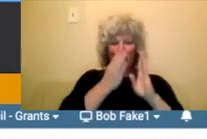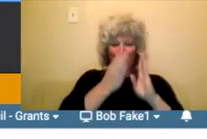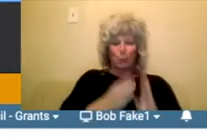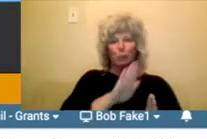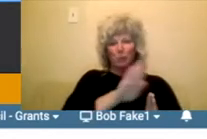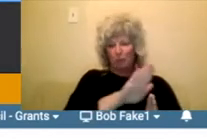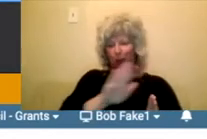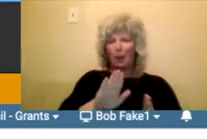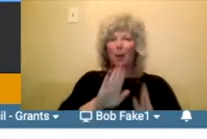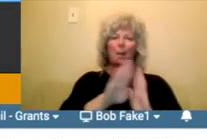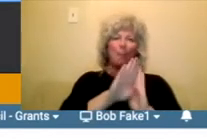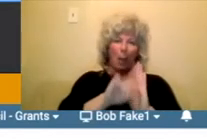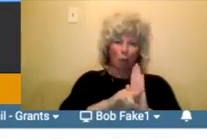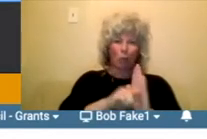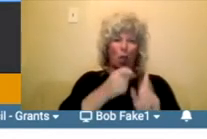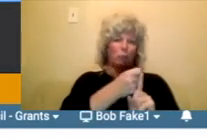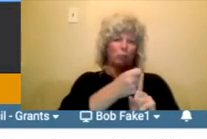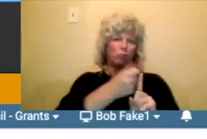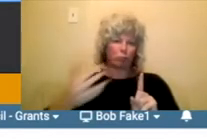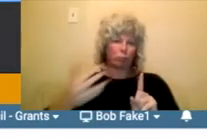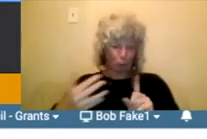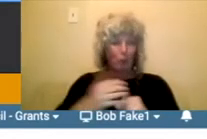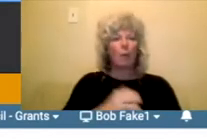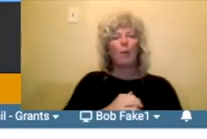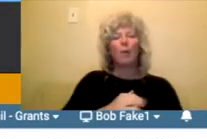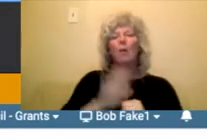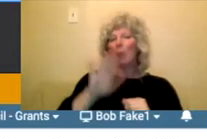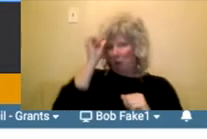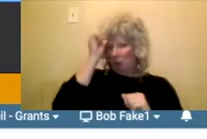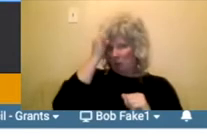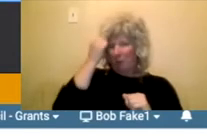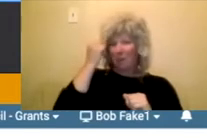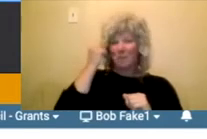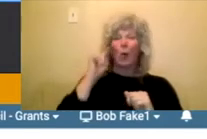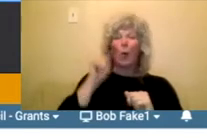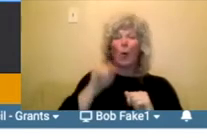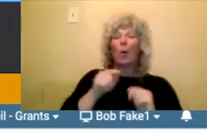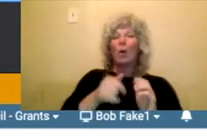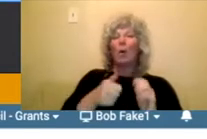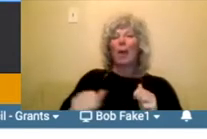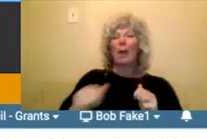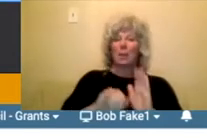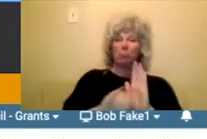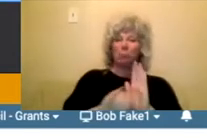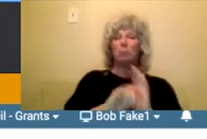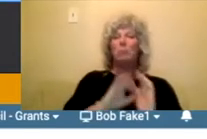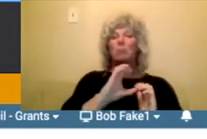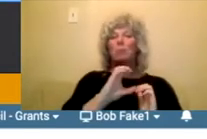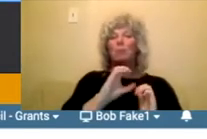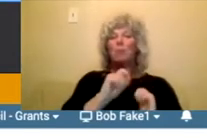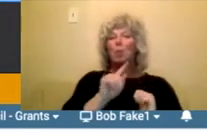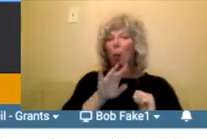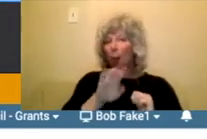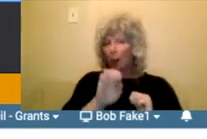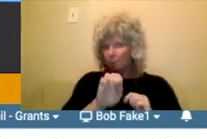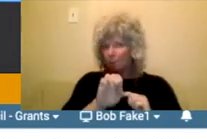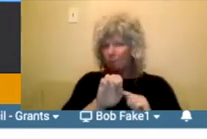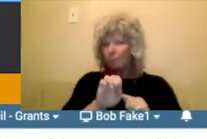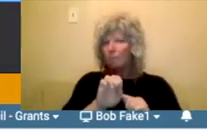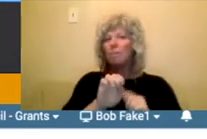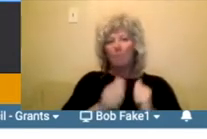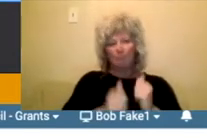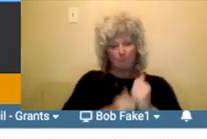and note about collectives for this program is, um, the majority of collective members have to be indigenous,